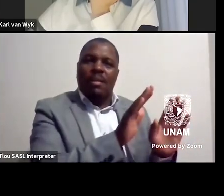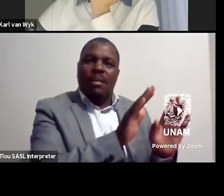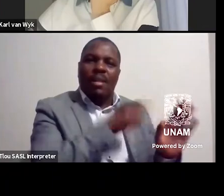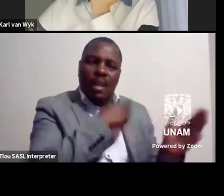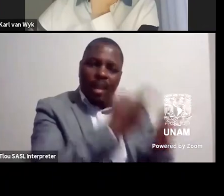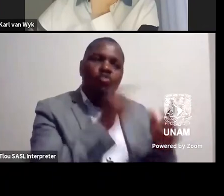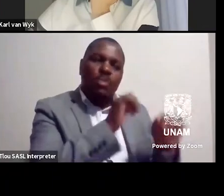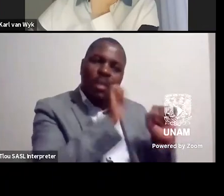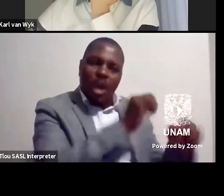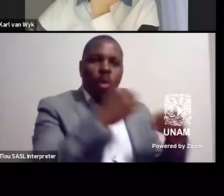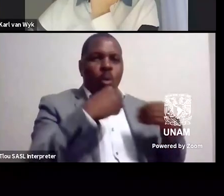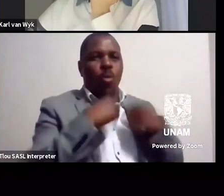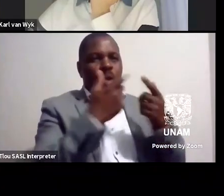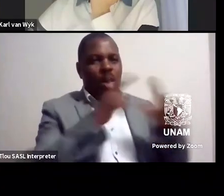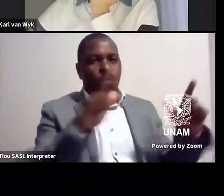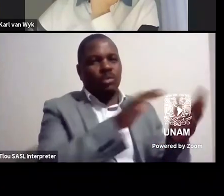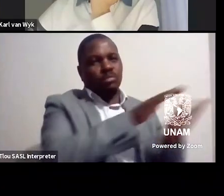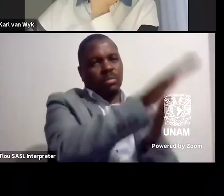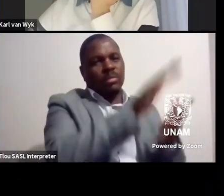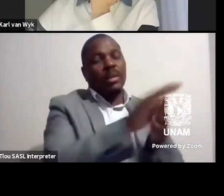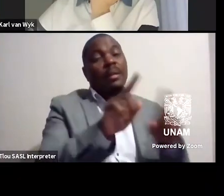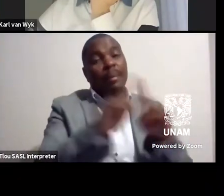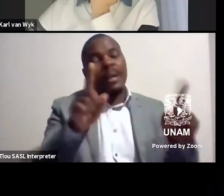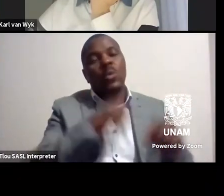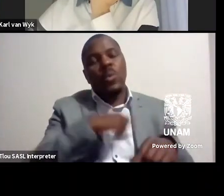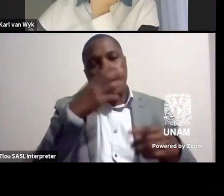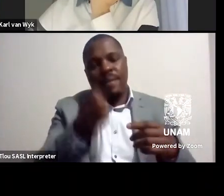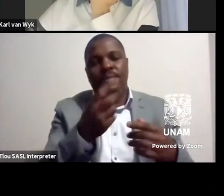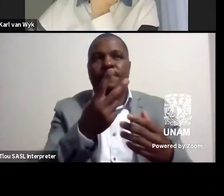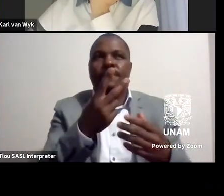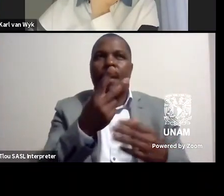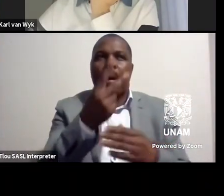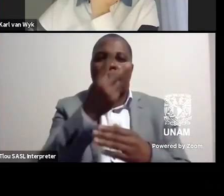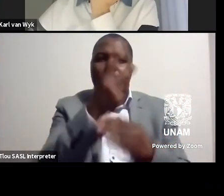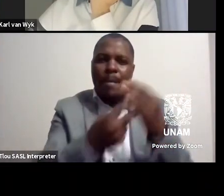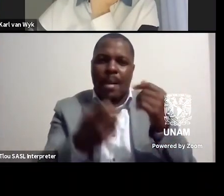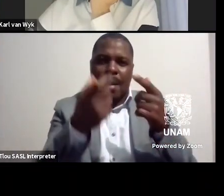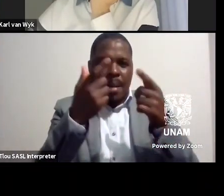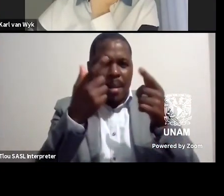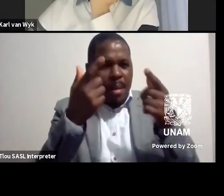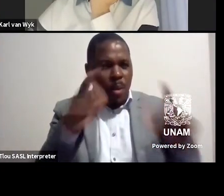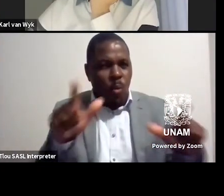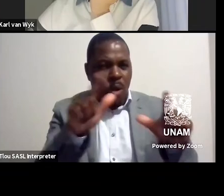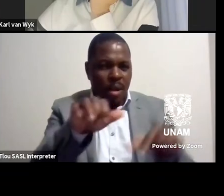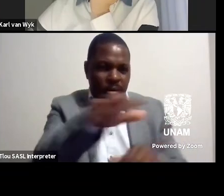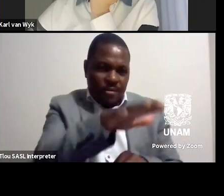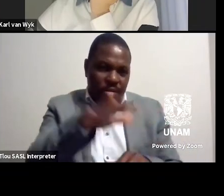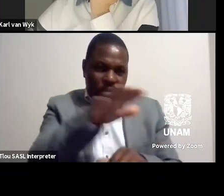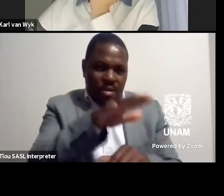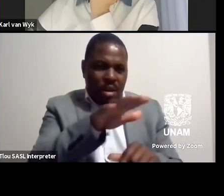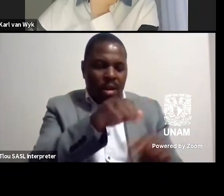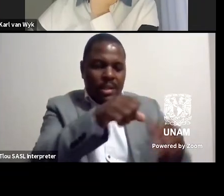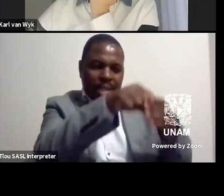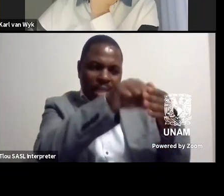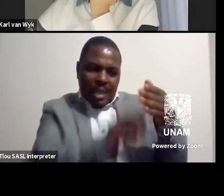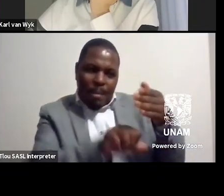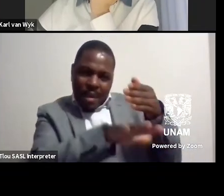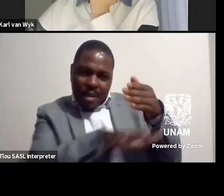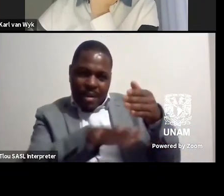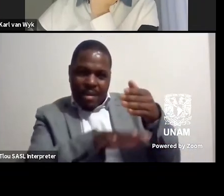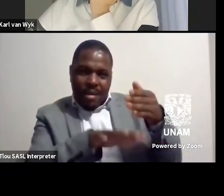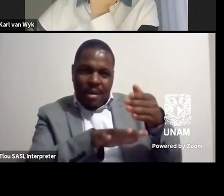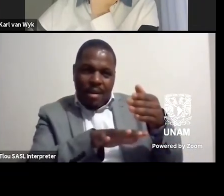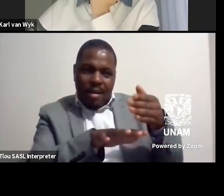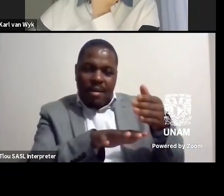we have a bilingual field subfield in contemporary mix